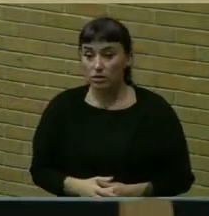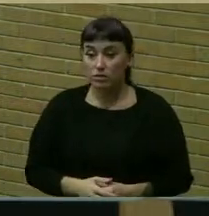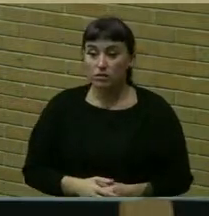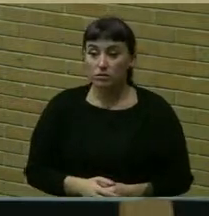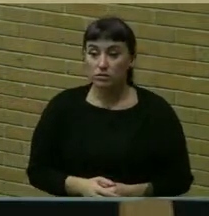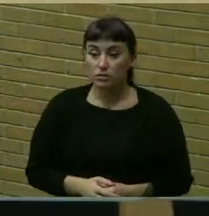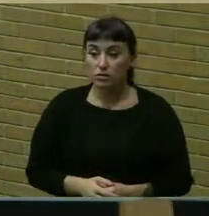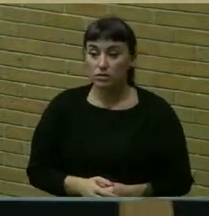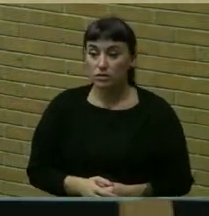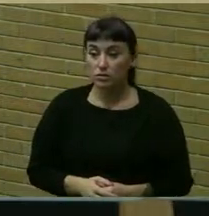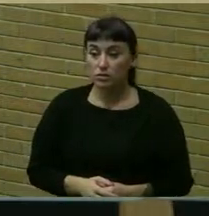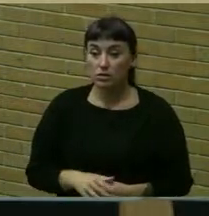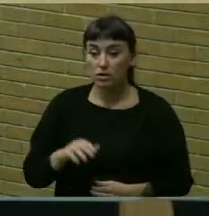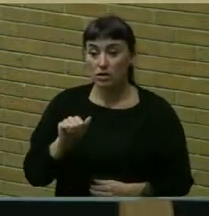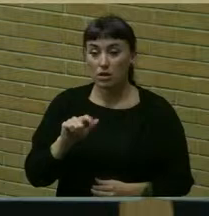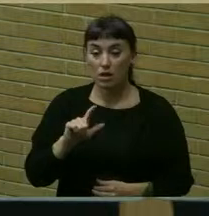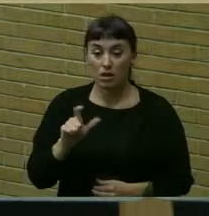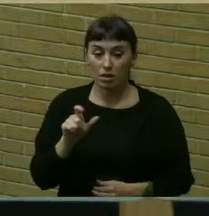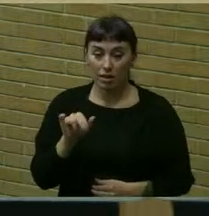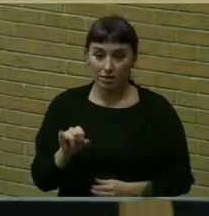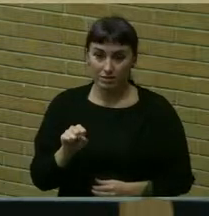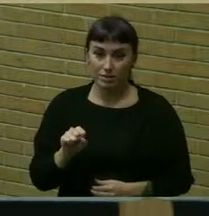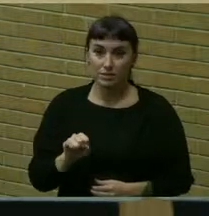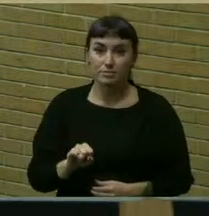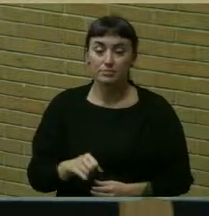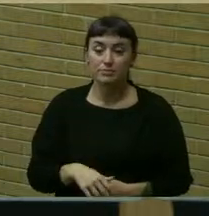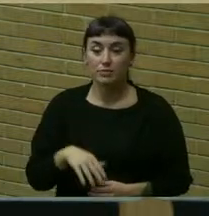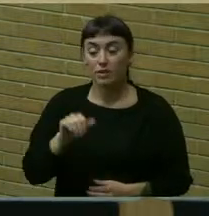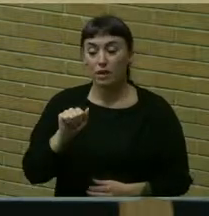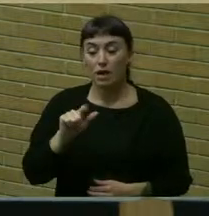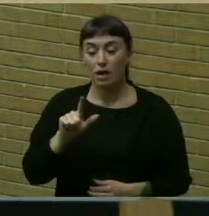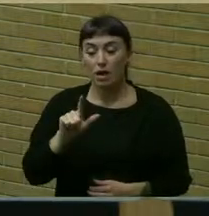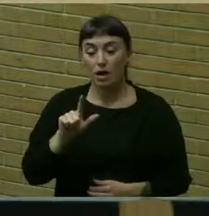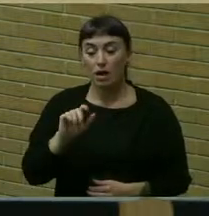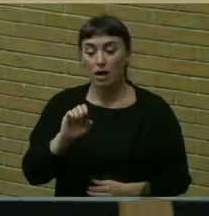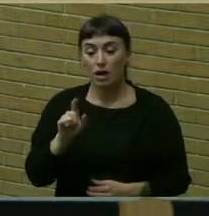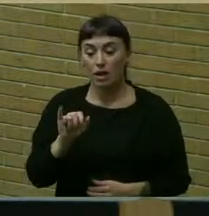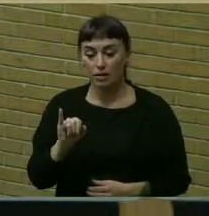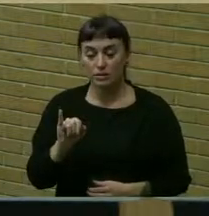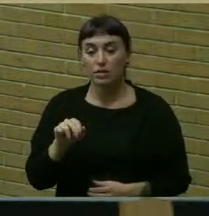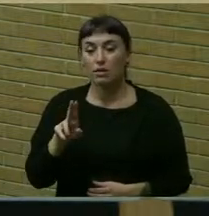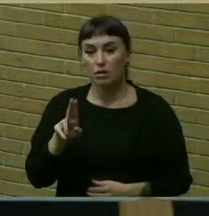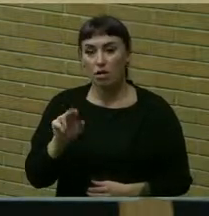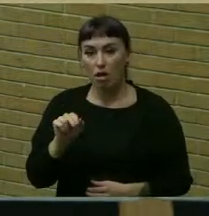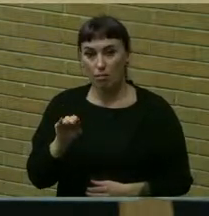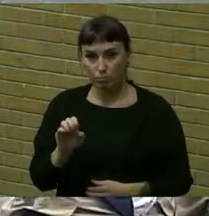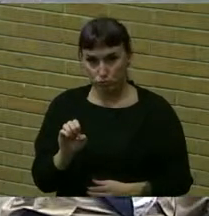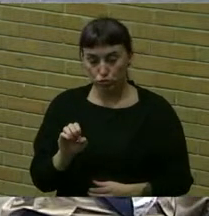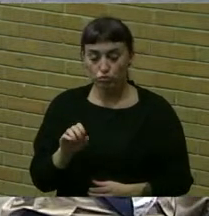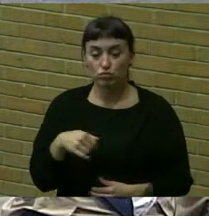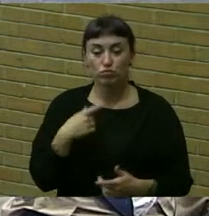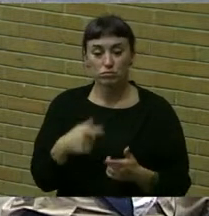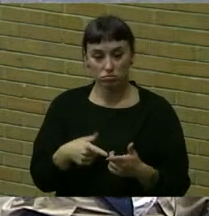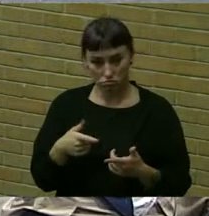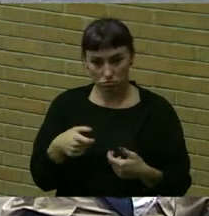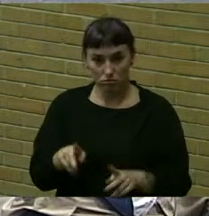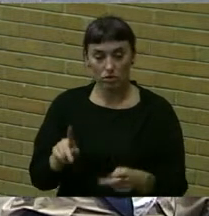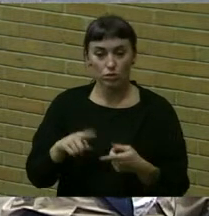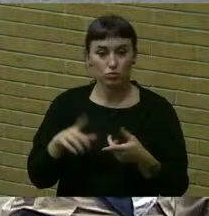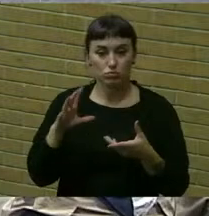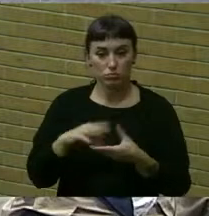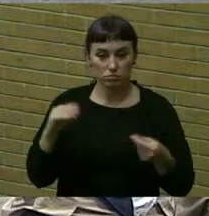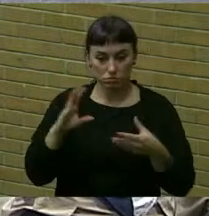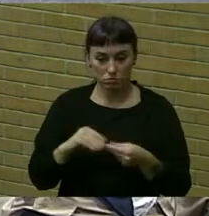It is Alexi and I will ask that Alexi be unmuted and given the opportunity to